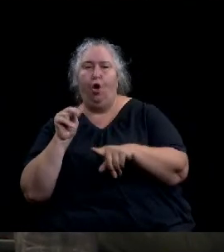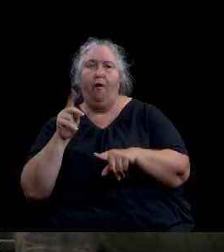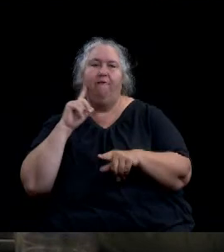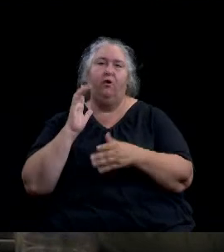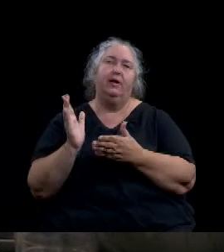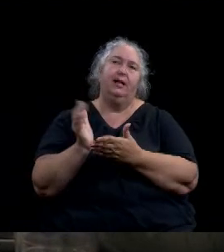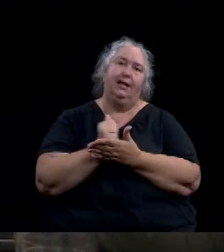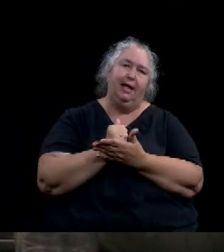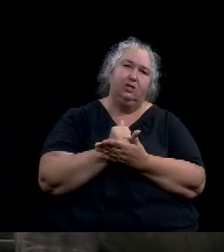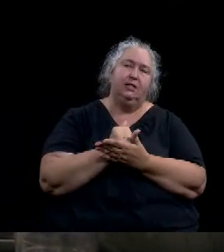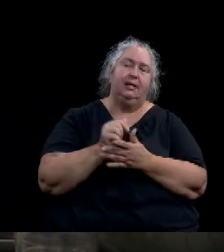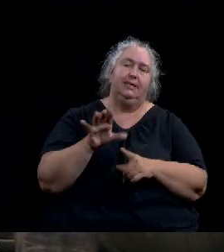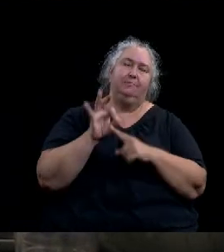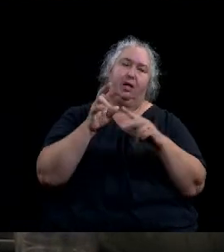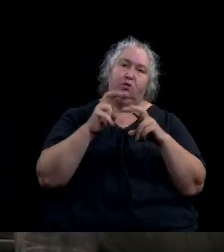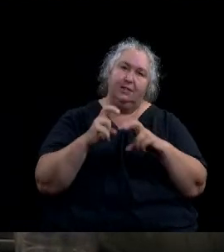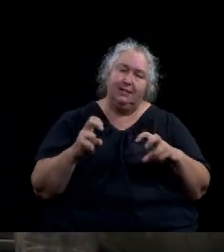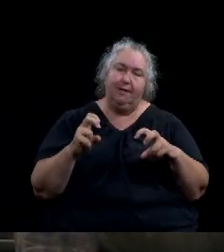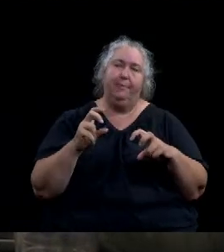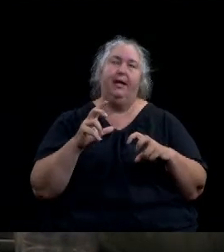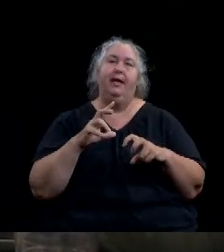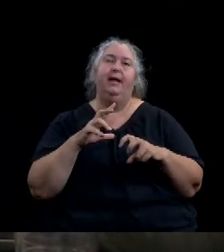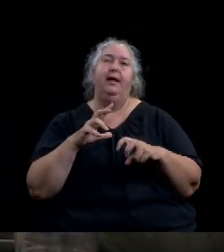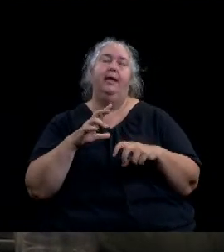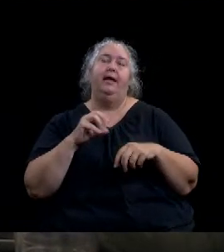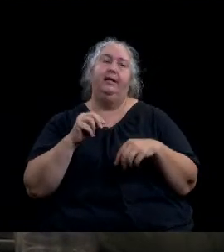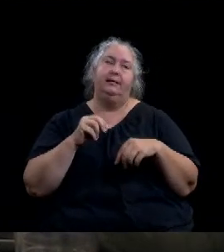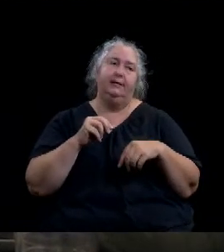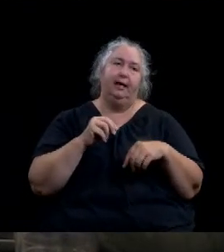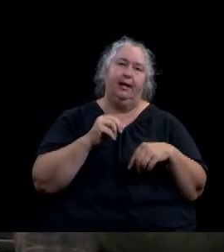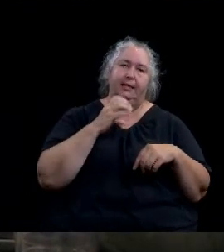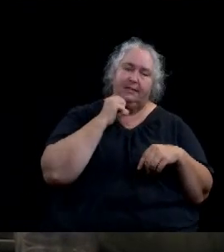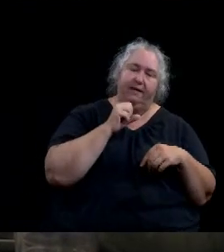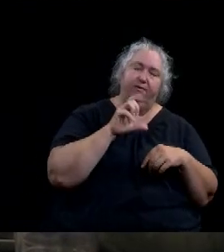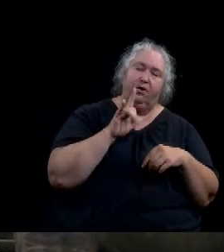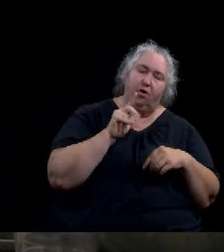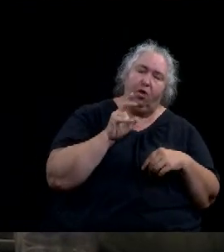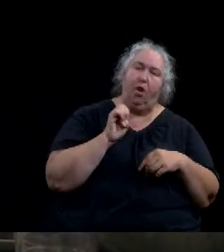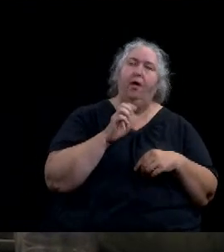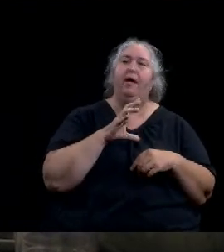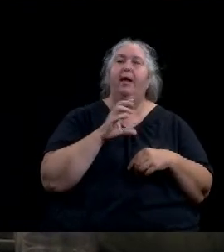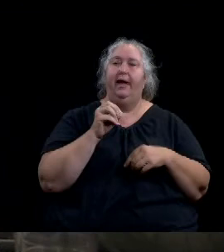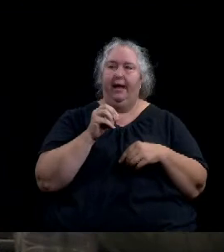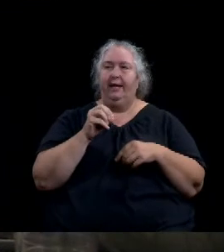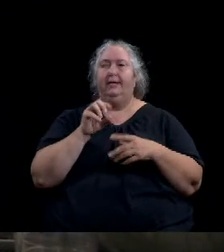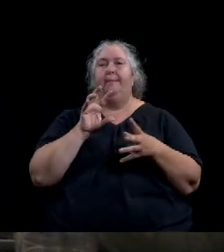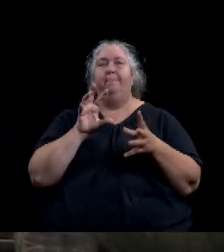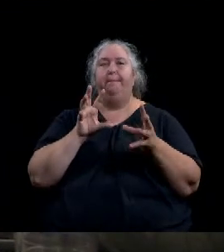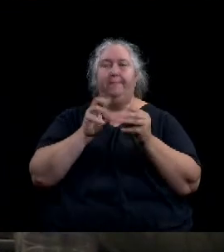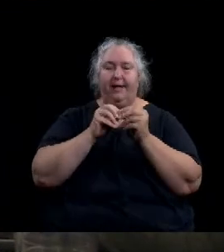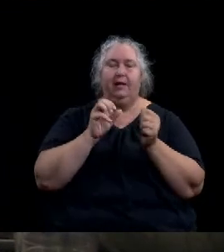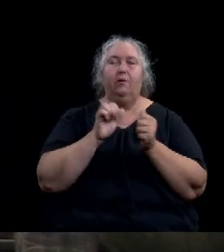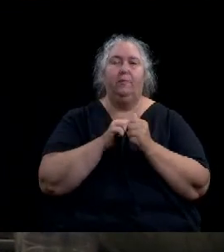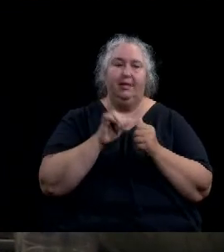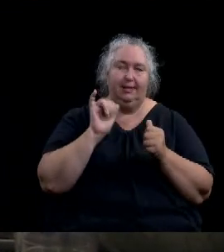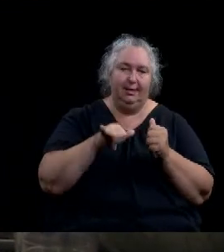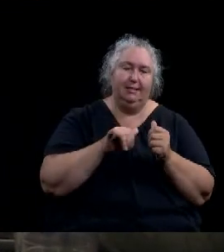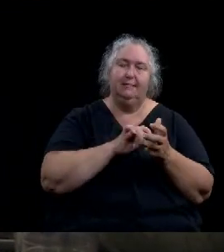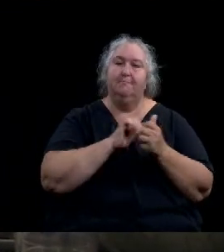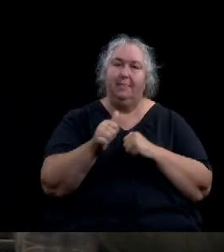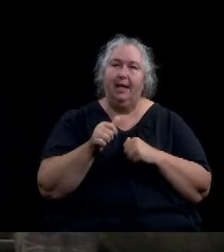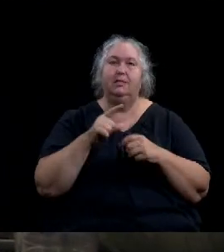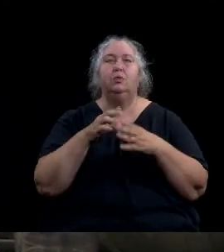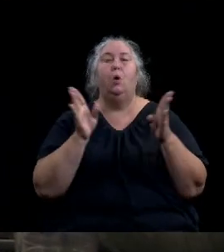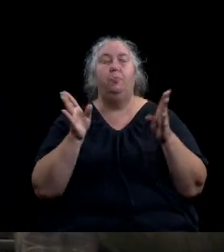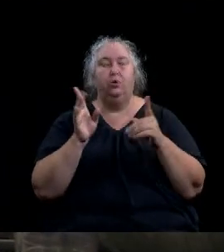providing for an effective date, and finally determining the meeting at which this ordinance is passed is open to the public as required by law. This ordinance was approved by a 6-0 council